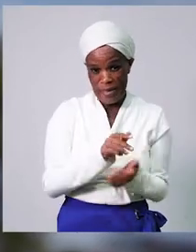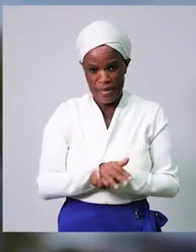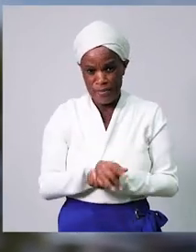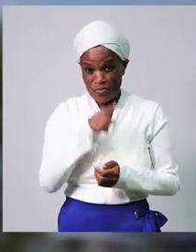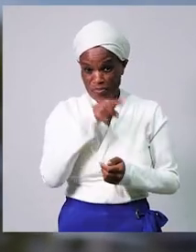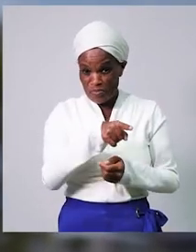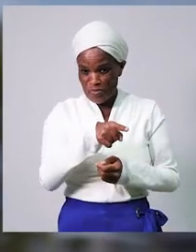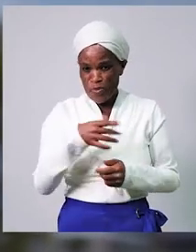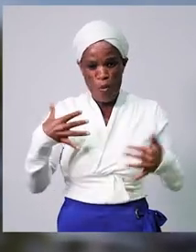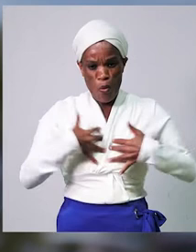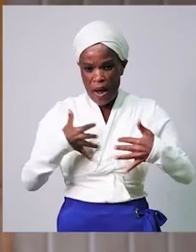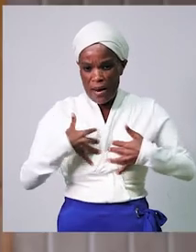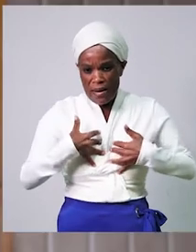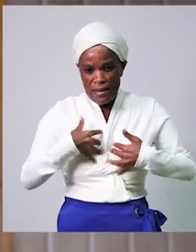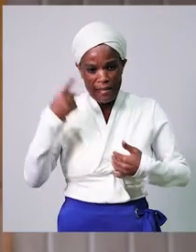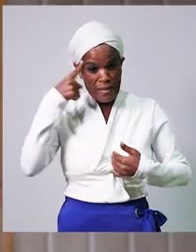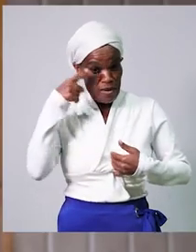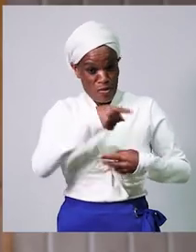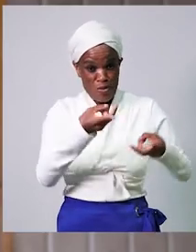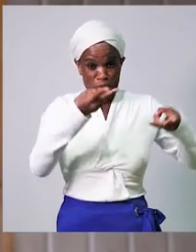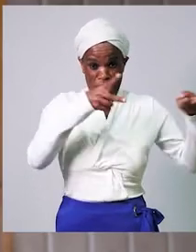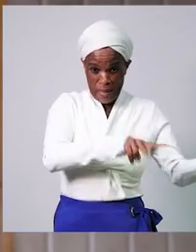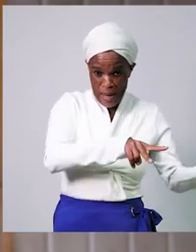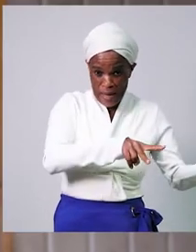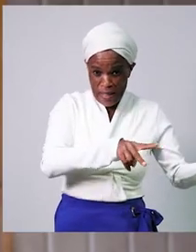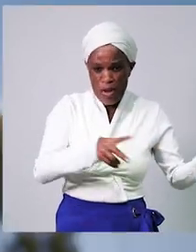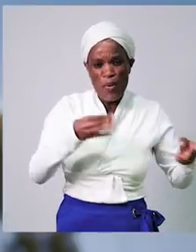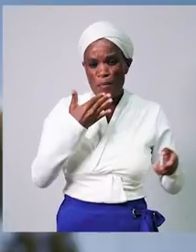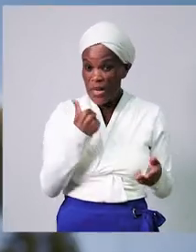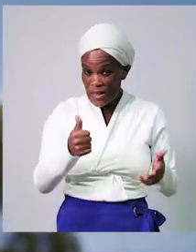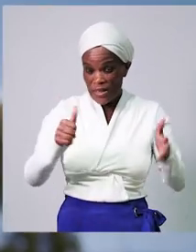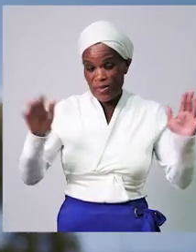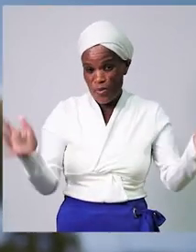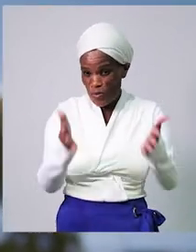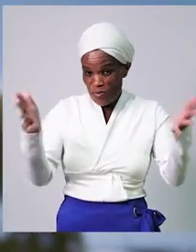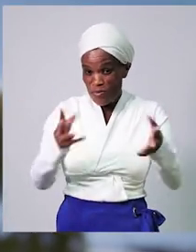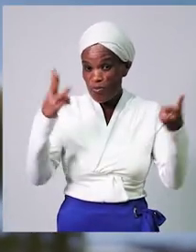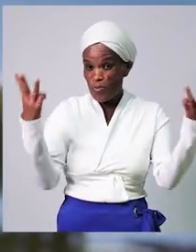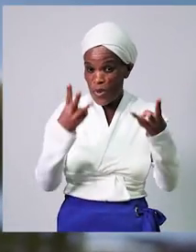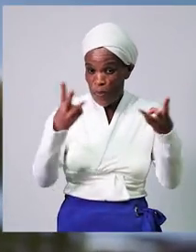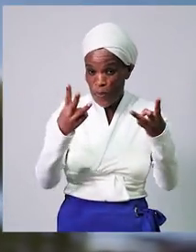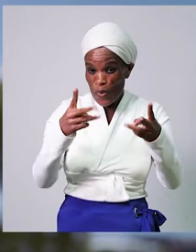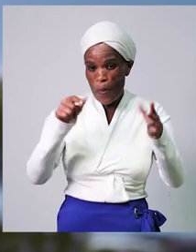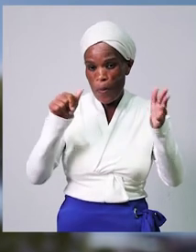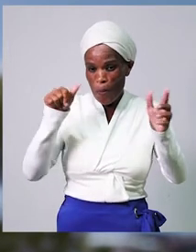Then I invite them to their masks and they have to be social distancing.